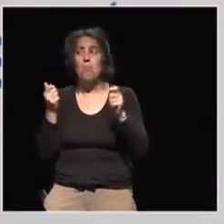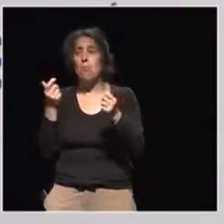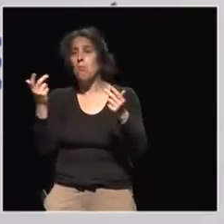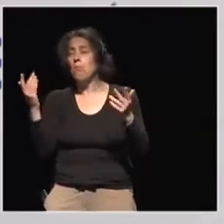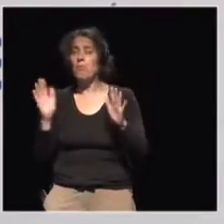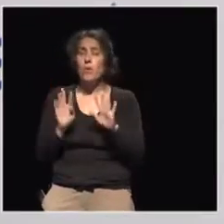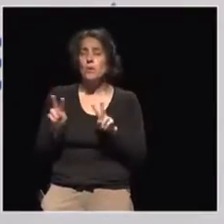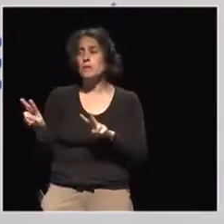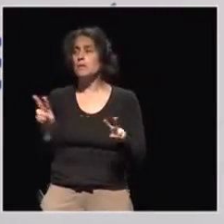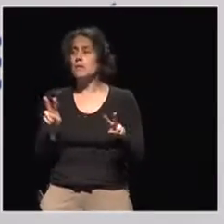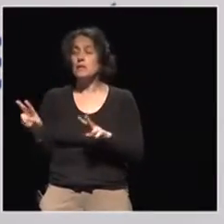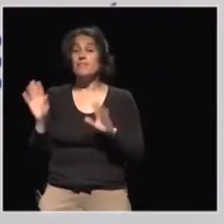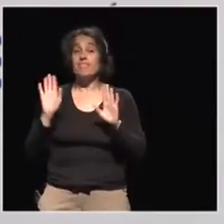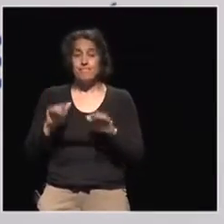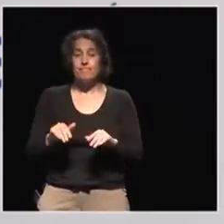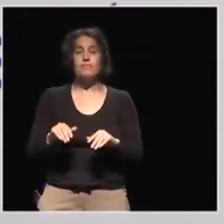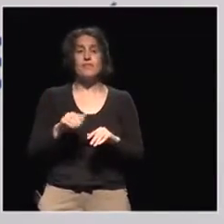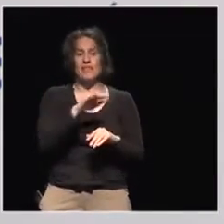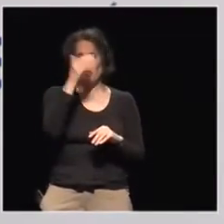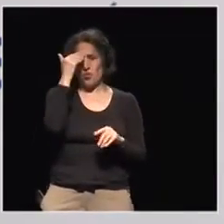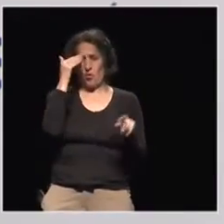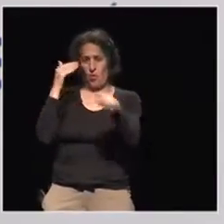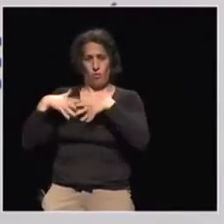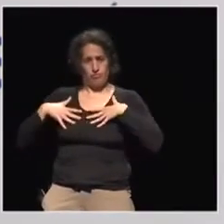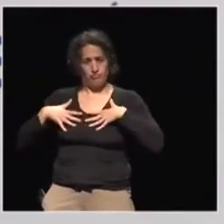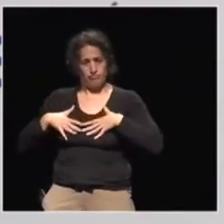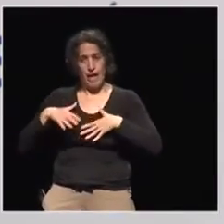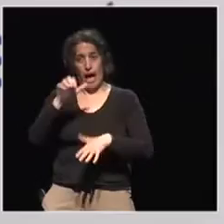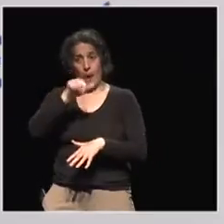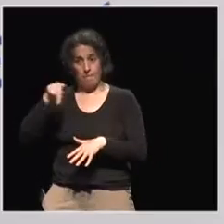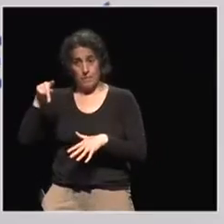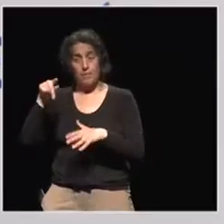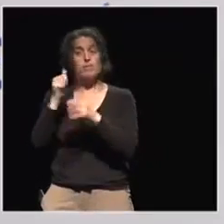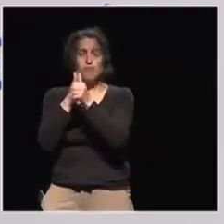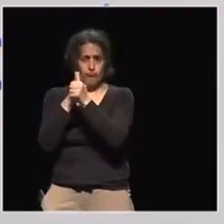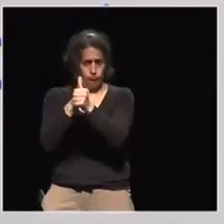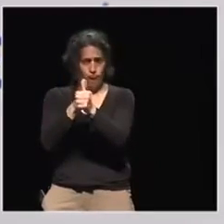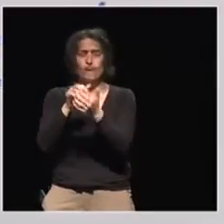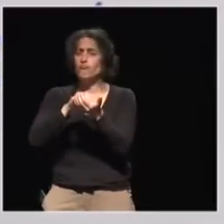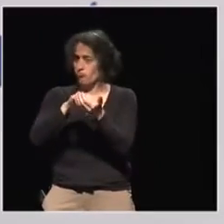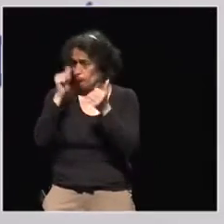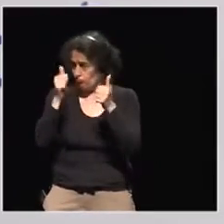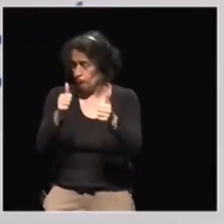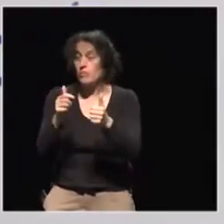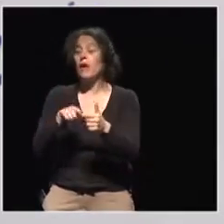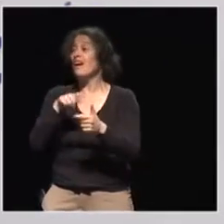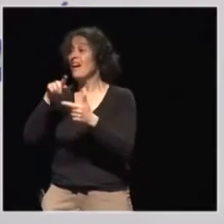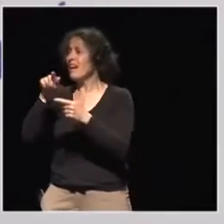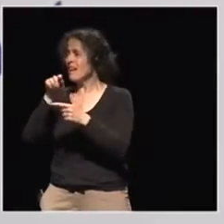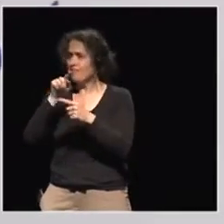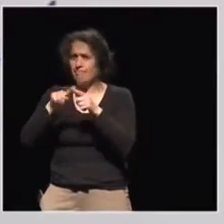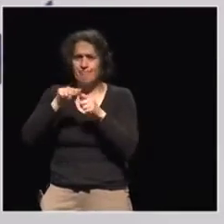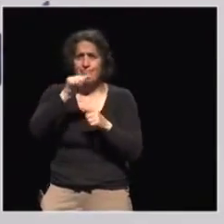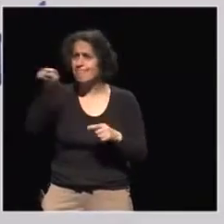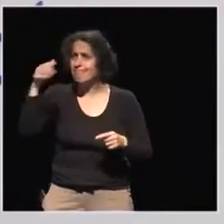so I would suggest that those people will use it as we planned, if it works correctly. And the people who never use it, we're going to do it on a traditional